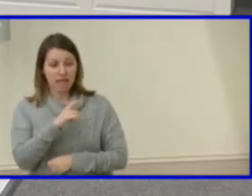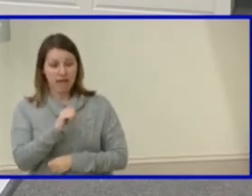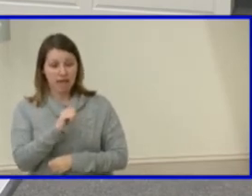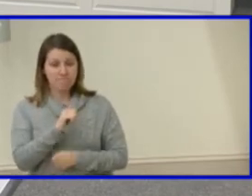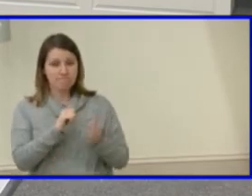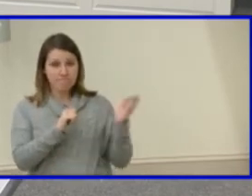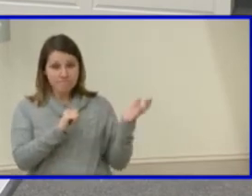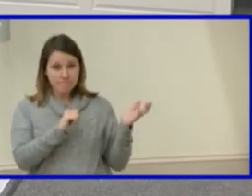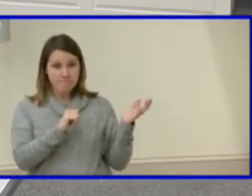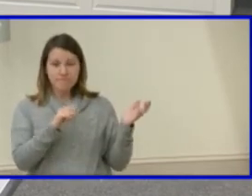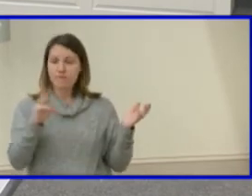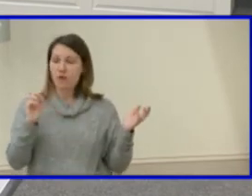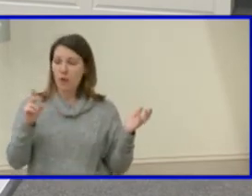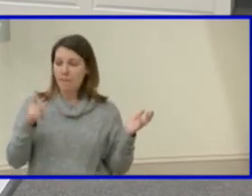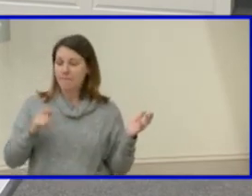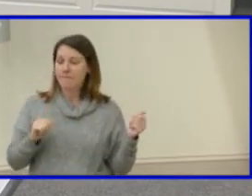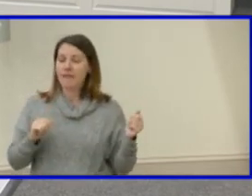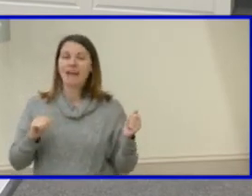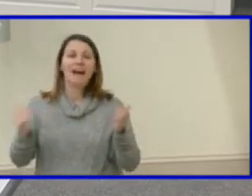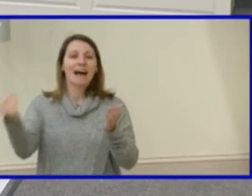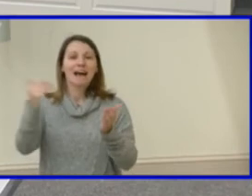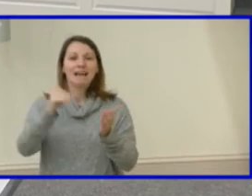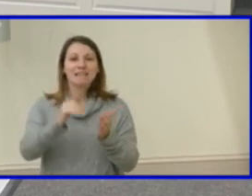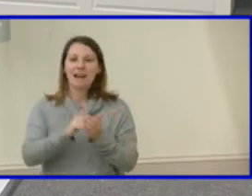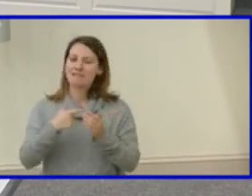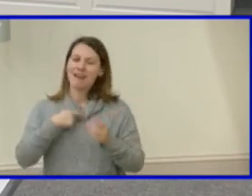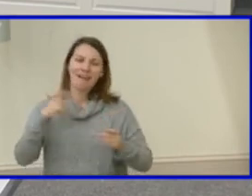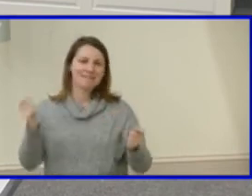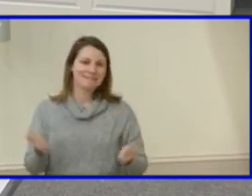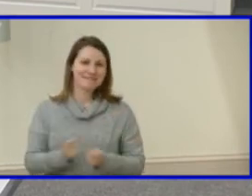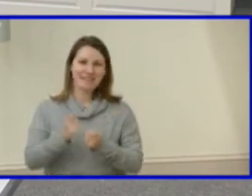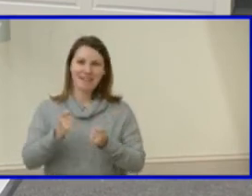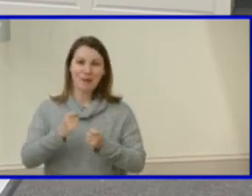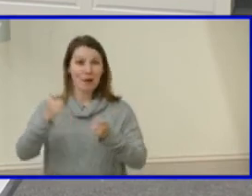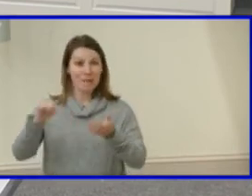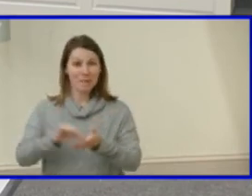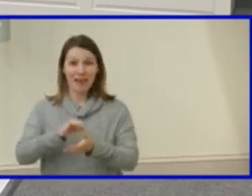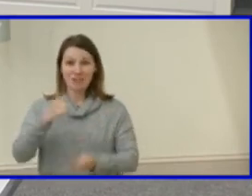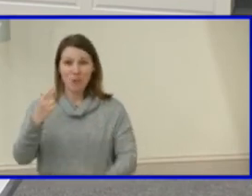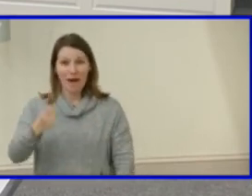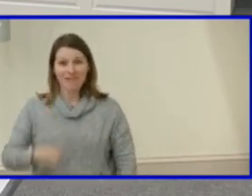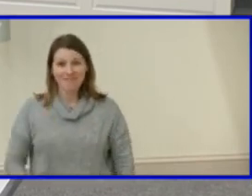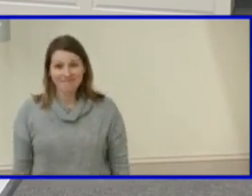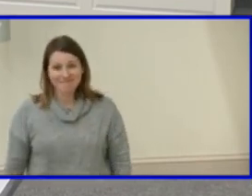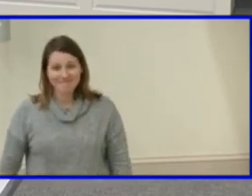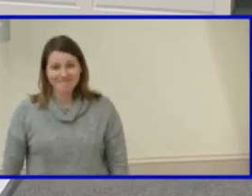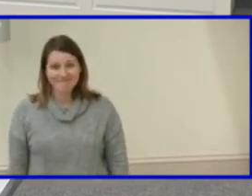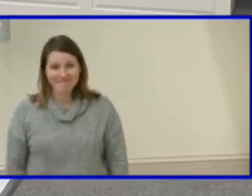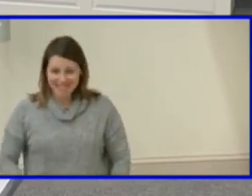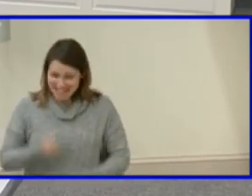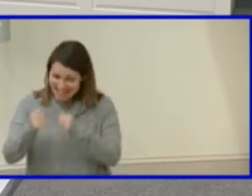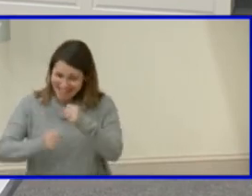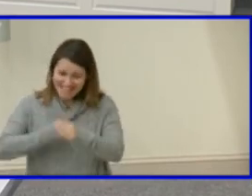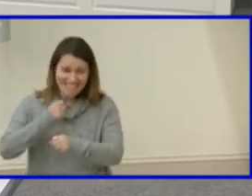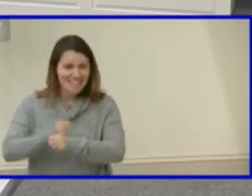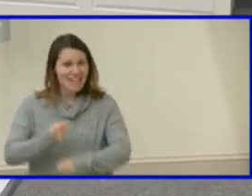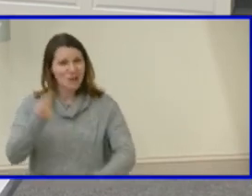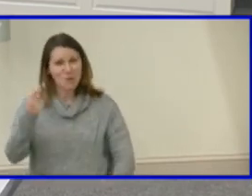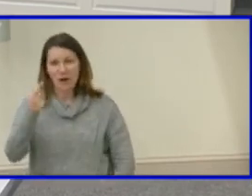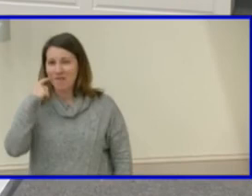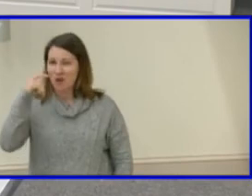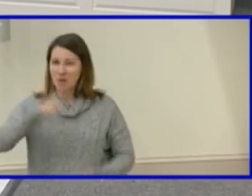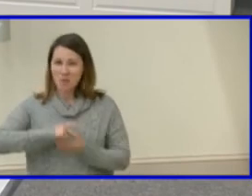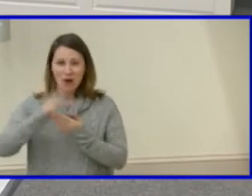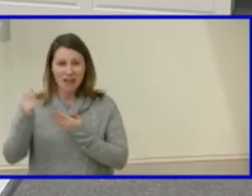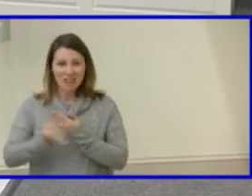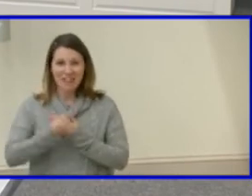i'll start out um just once again celebrating page one and and year one of our projects with